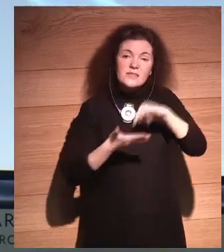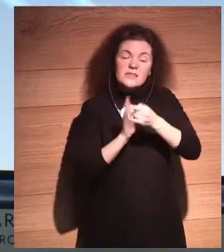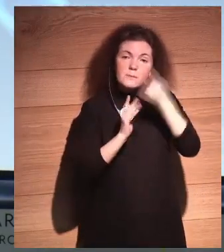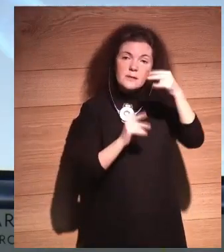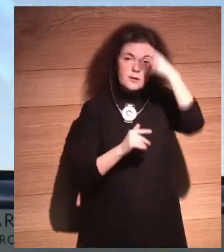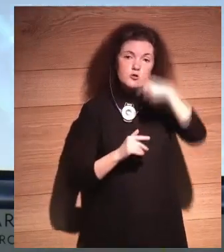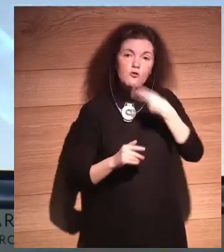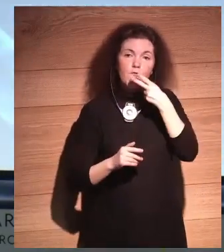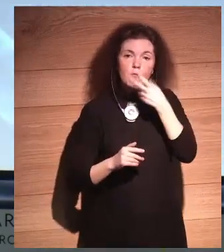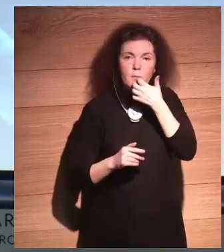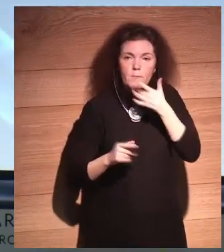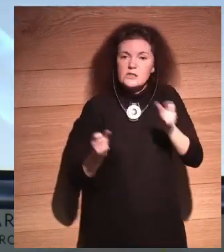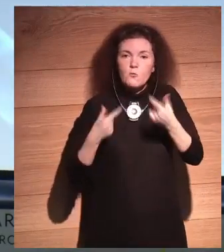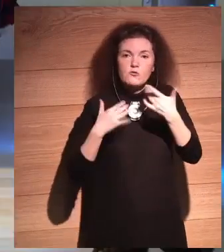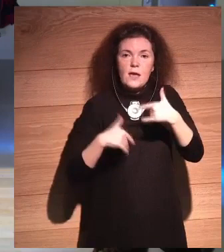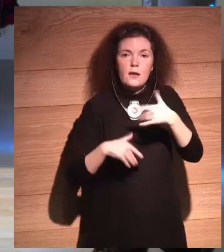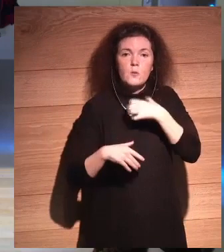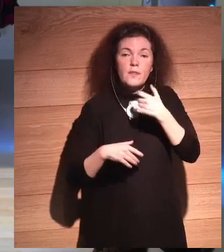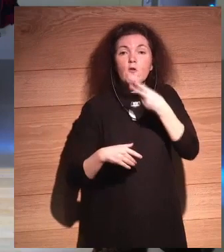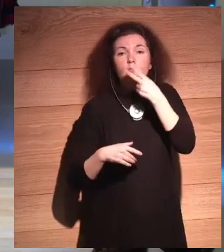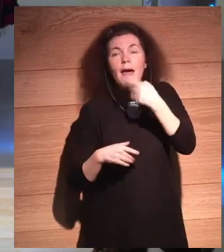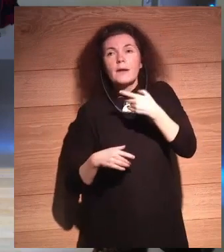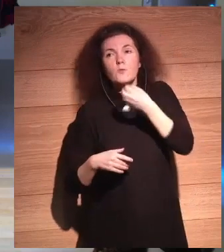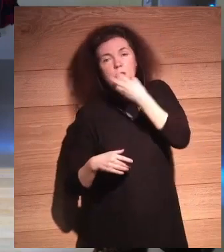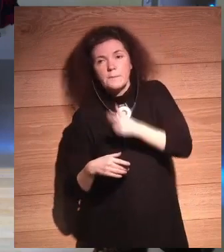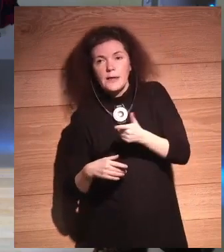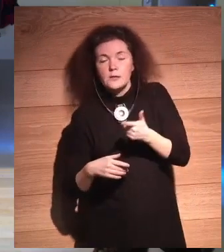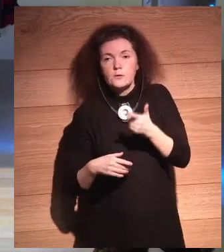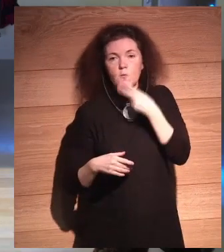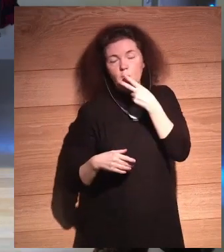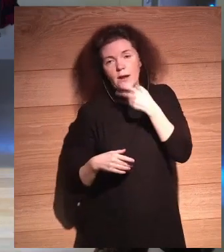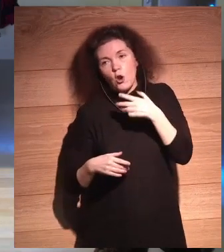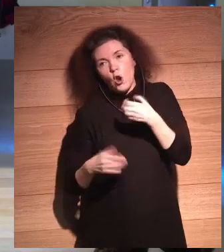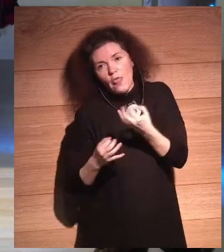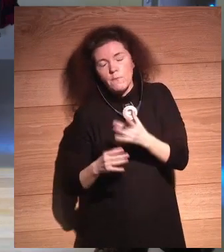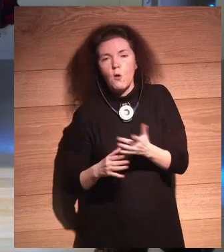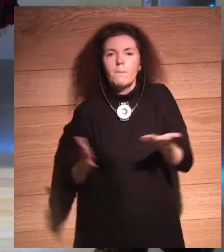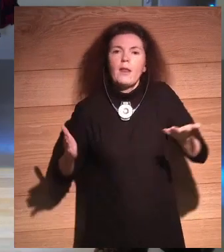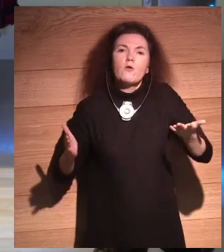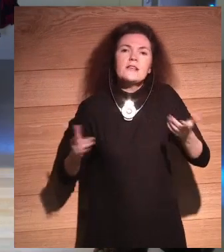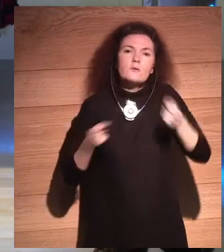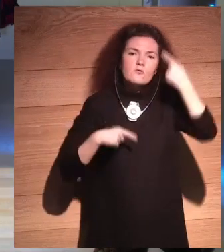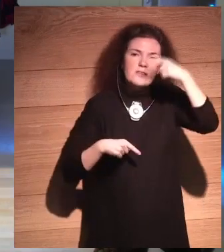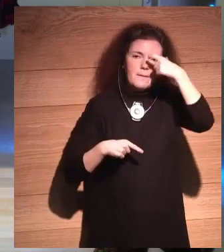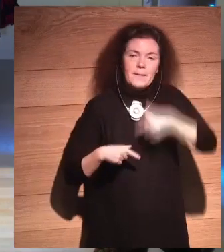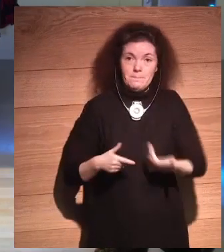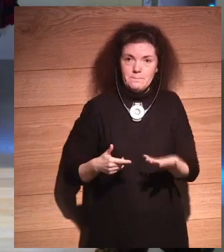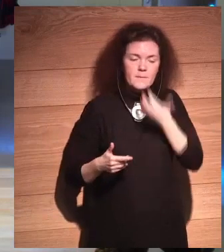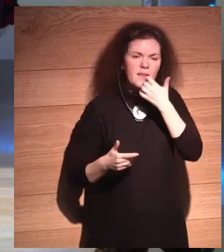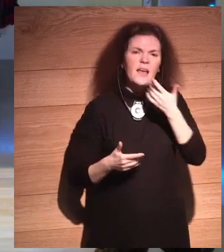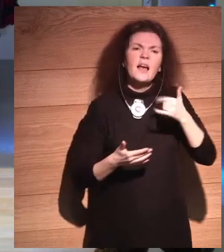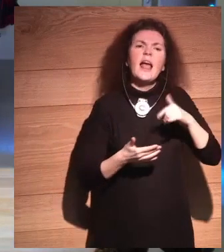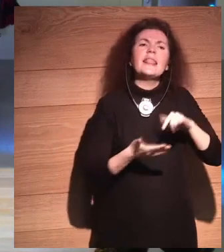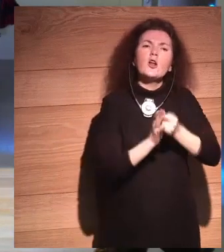You shouldn't smoke anyway, but, you know, of course. So Tim Cook again said, technology can do great things,